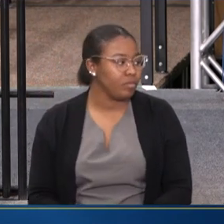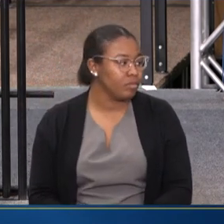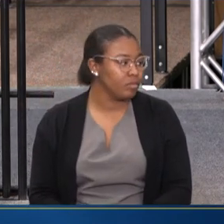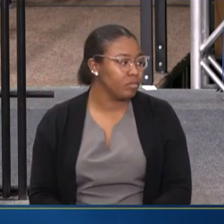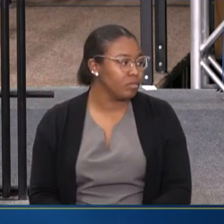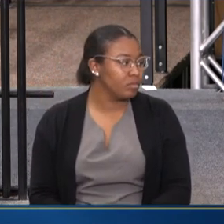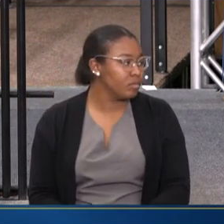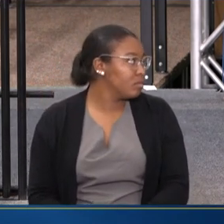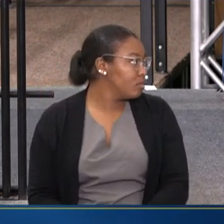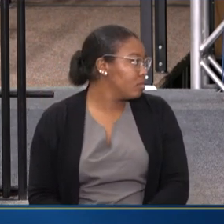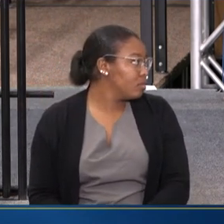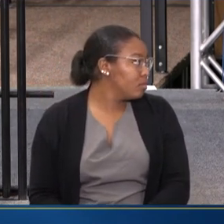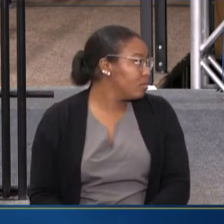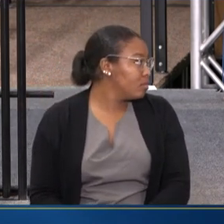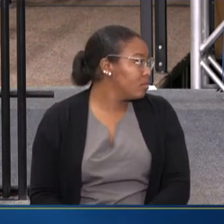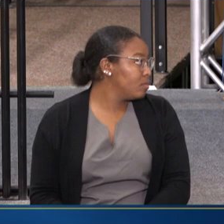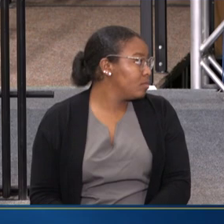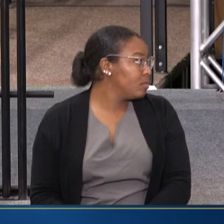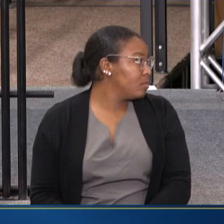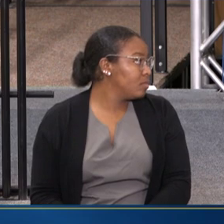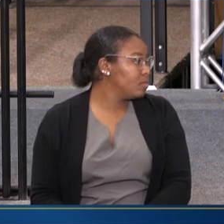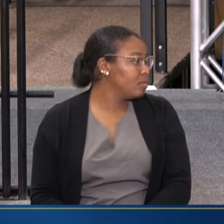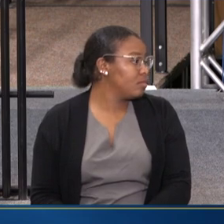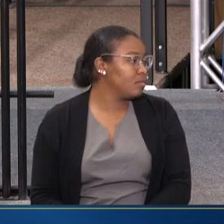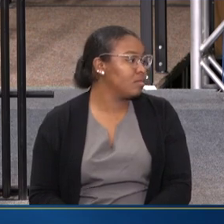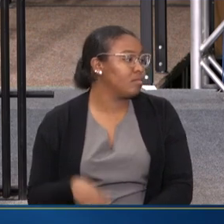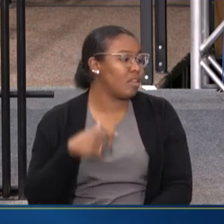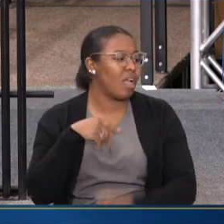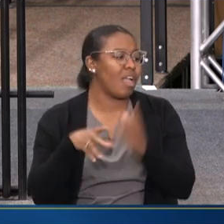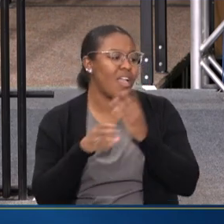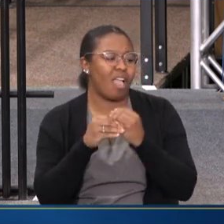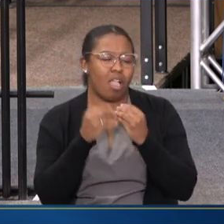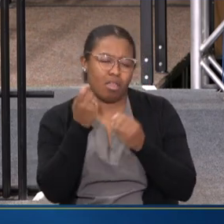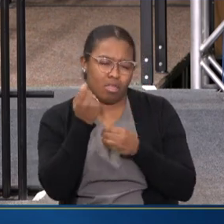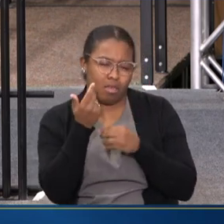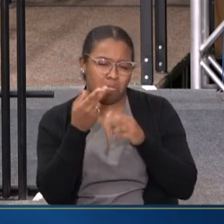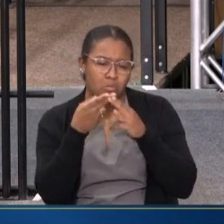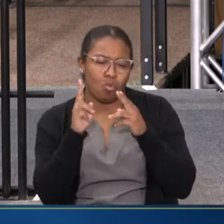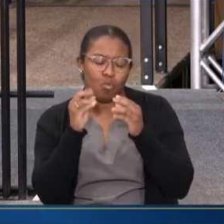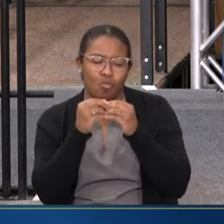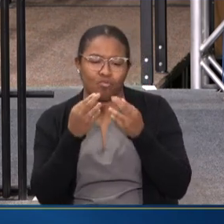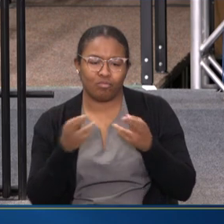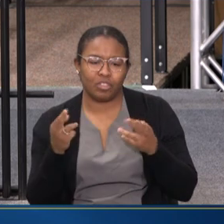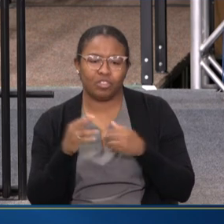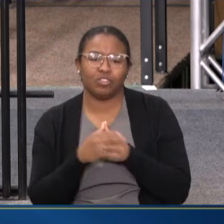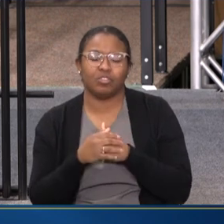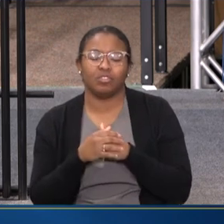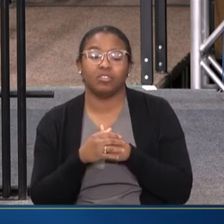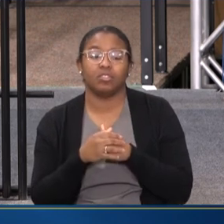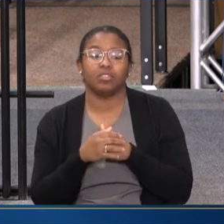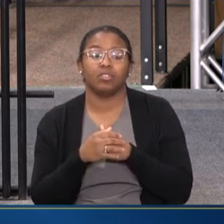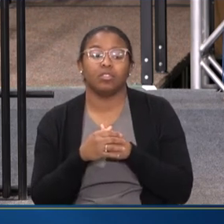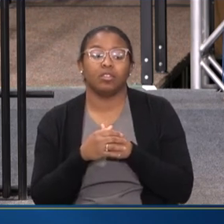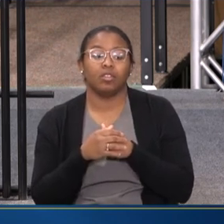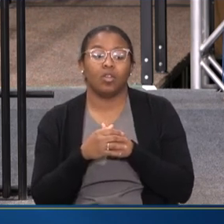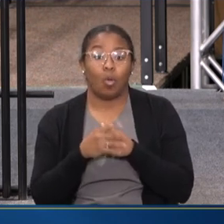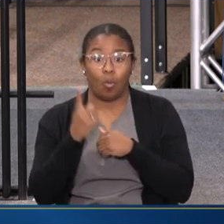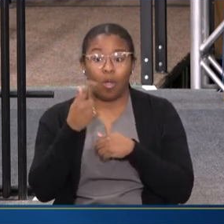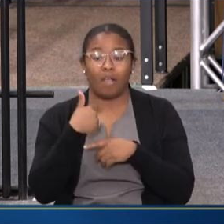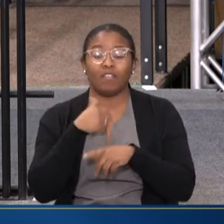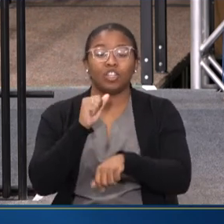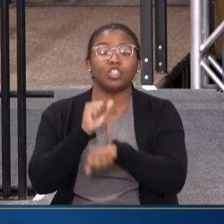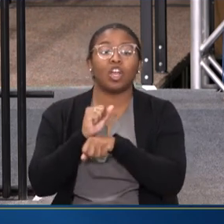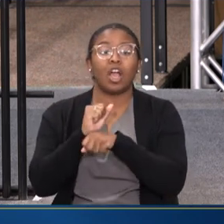I WILL JUST ADD MAYBE A FEW MORE RESOURCES. ALREADY TALKED ABOUT A FEW. BUT ONE IS OUR JOB